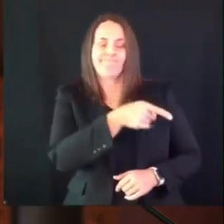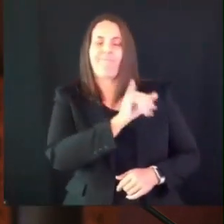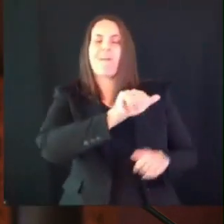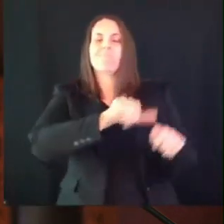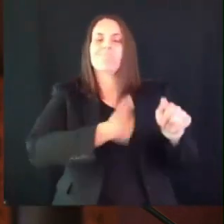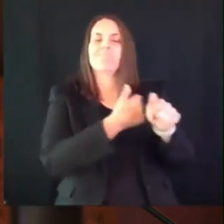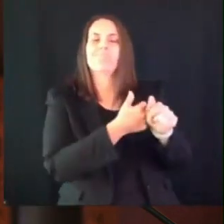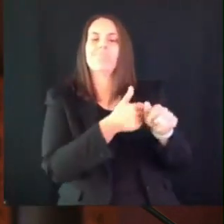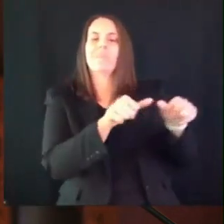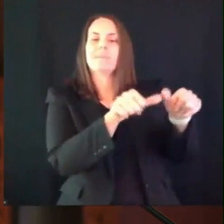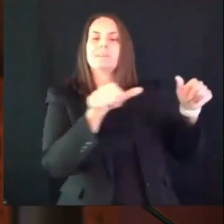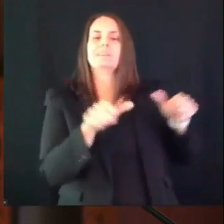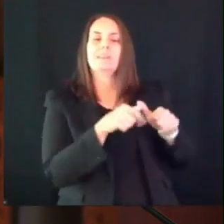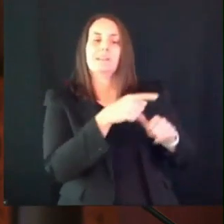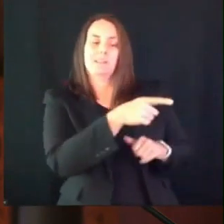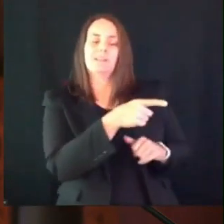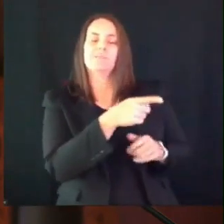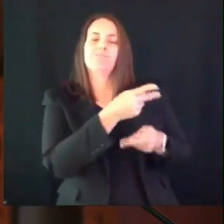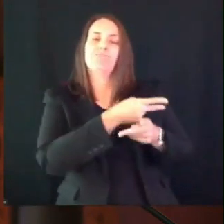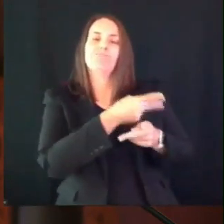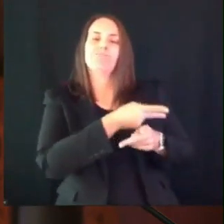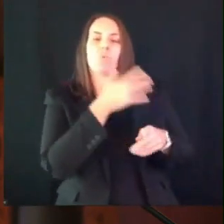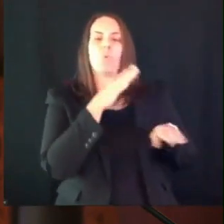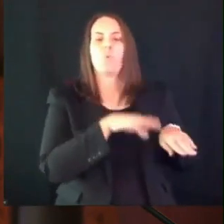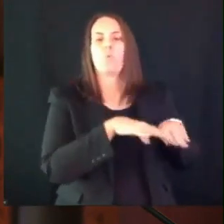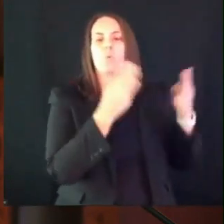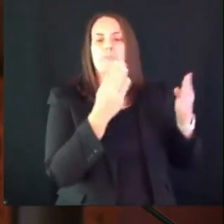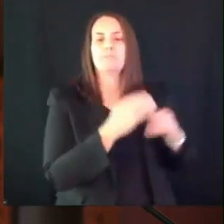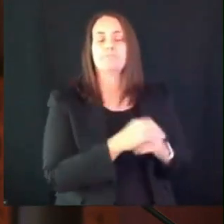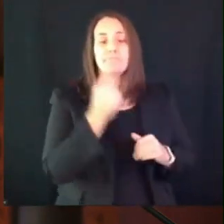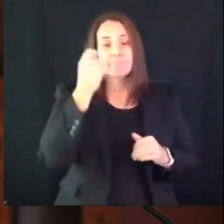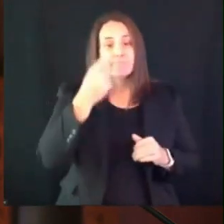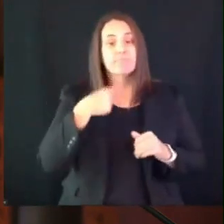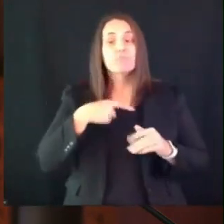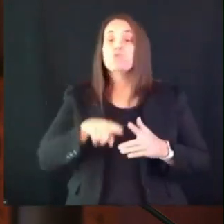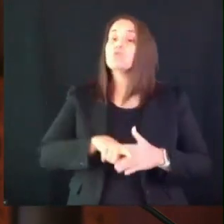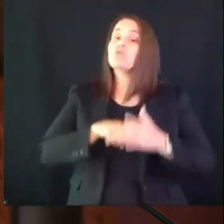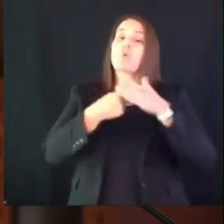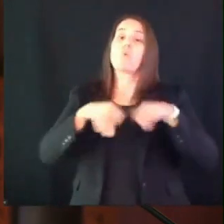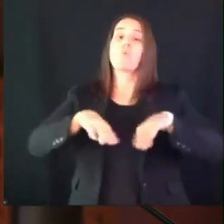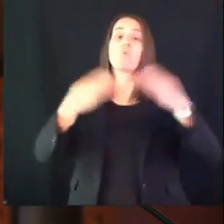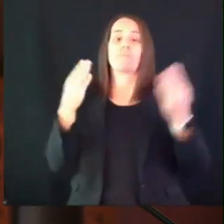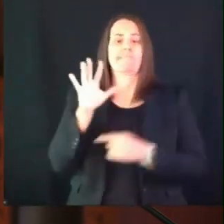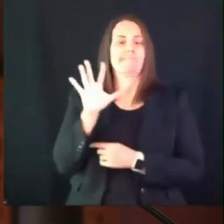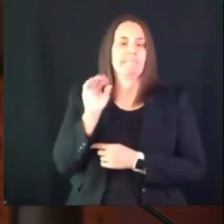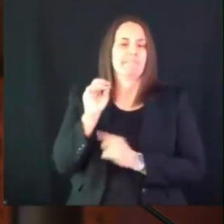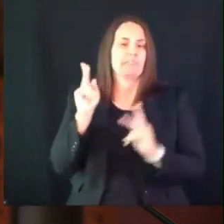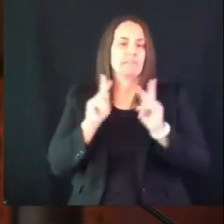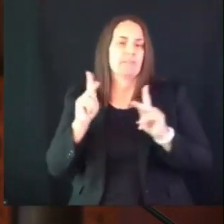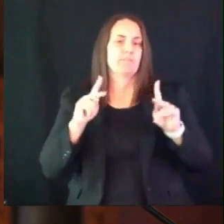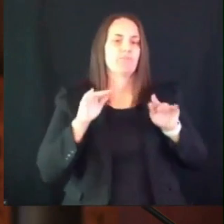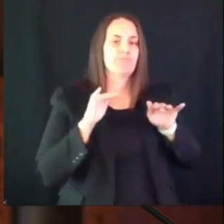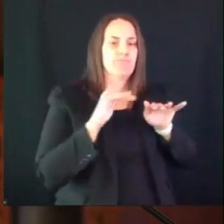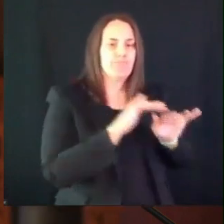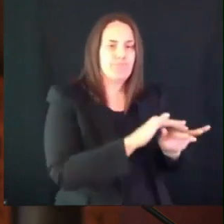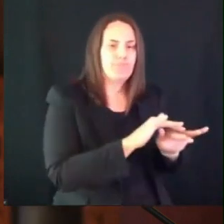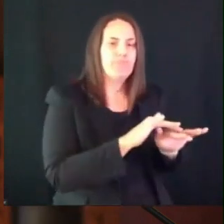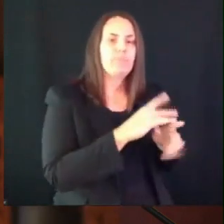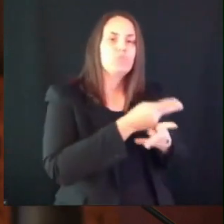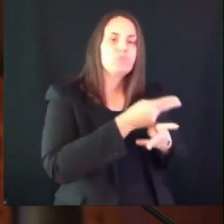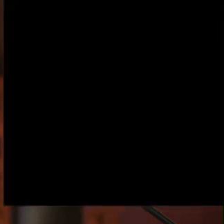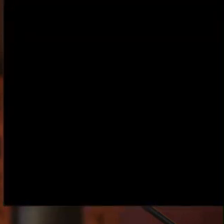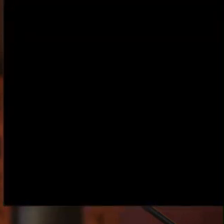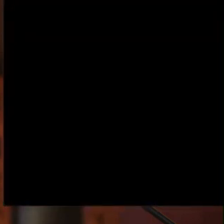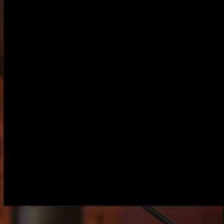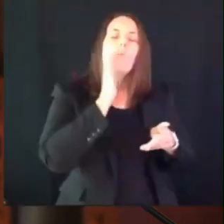and we will scale that capacity as needed a multi-disciplinary clinical team is